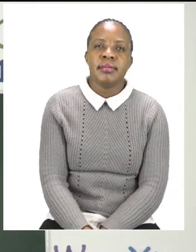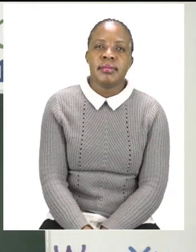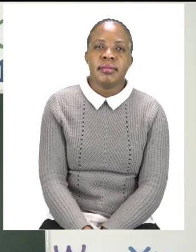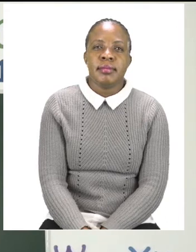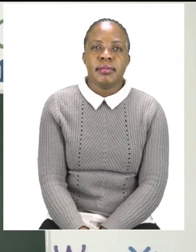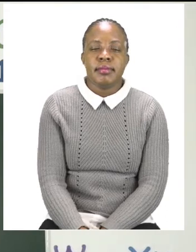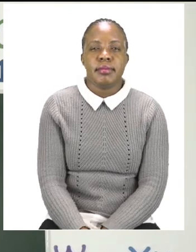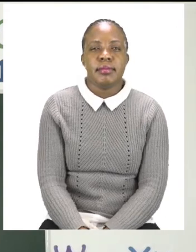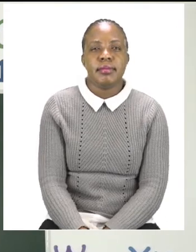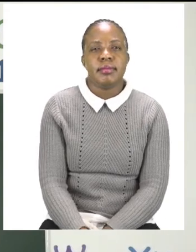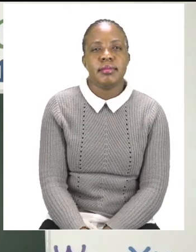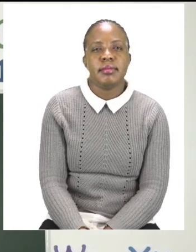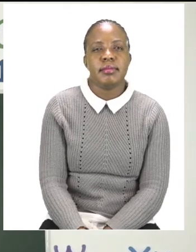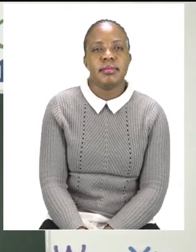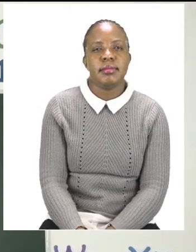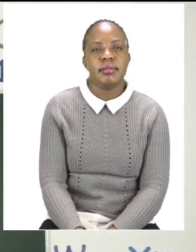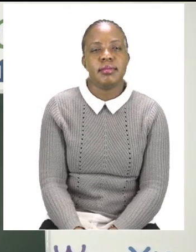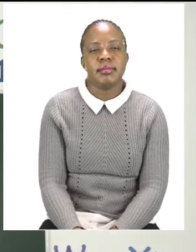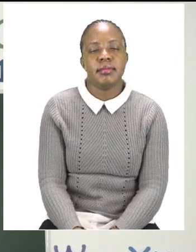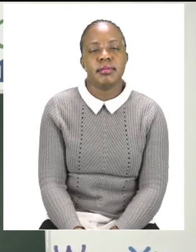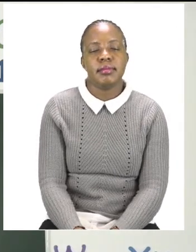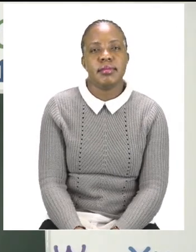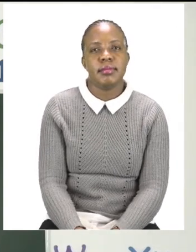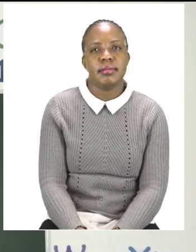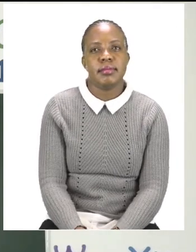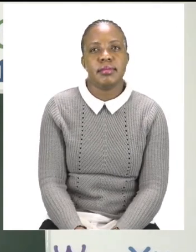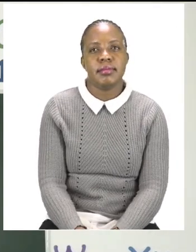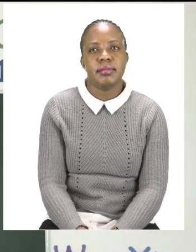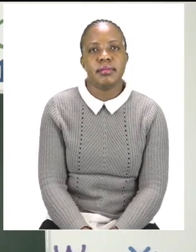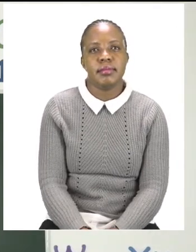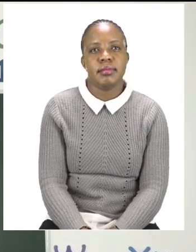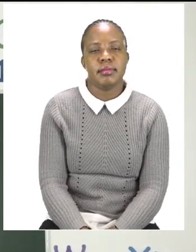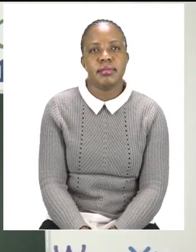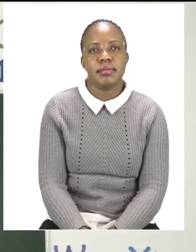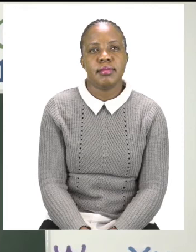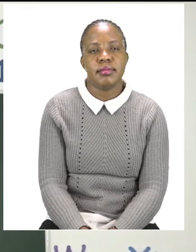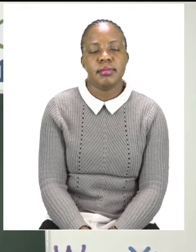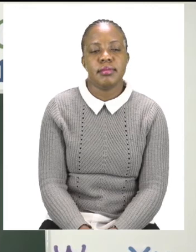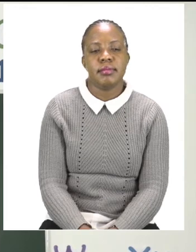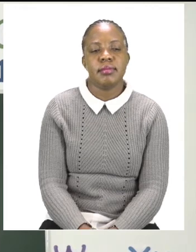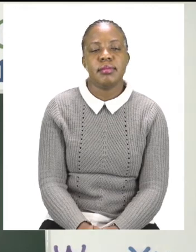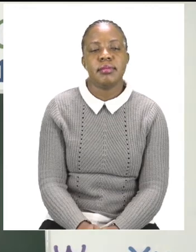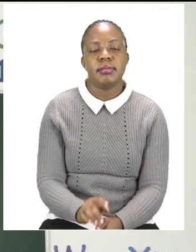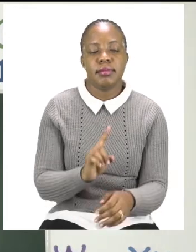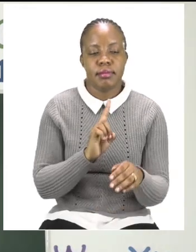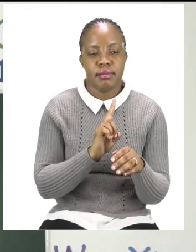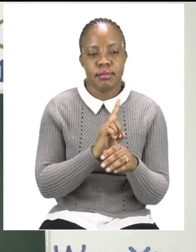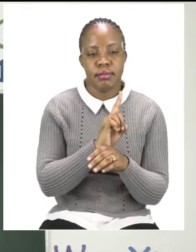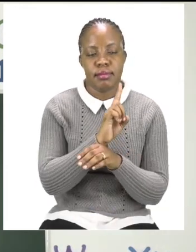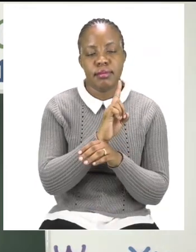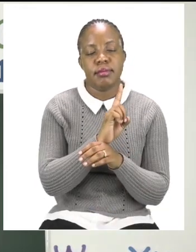Well done, everyone. So, now, we have our word B-IN for the picture of a